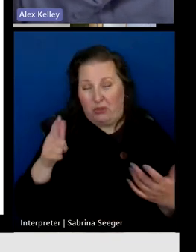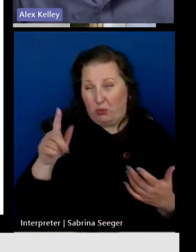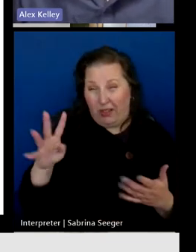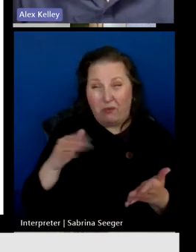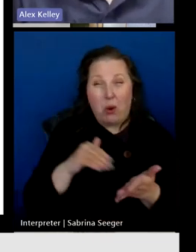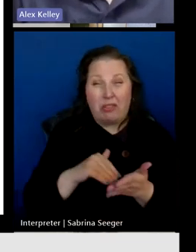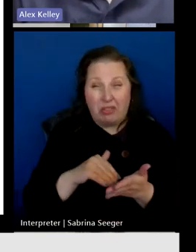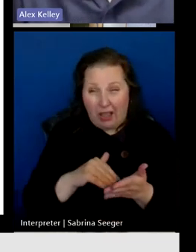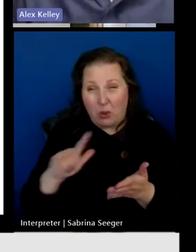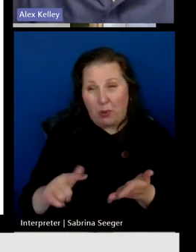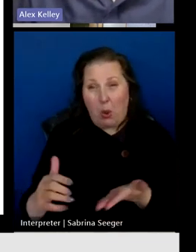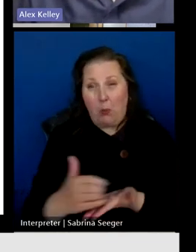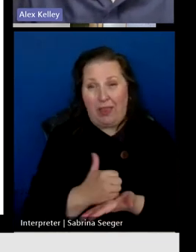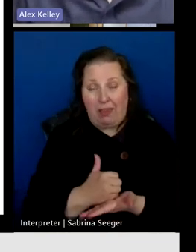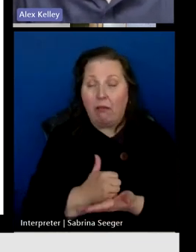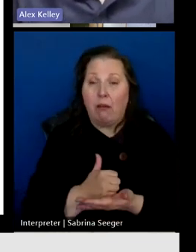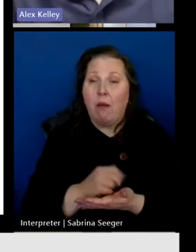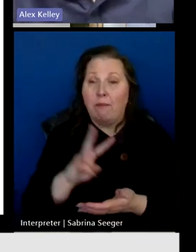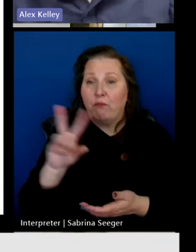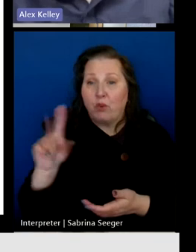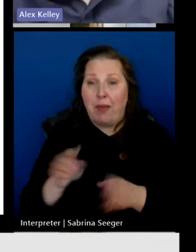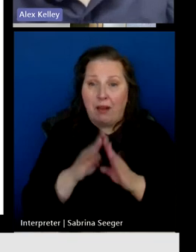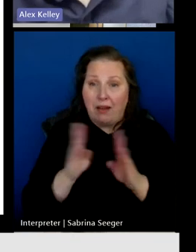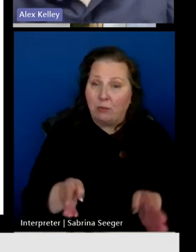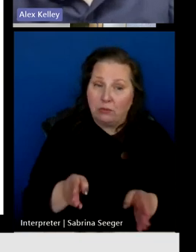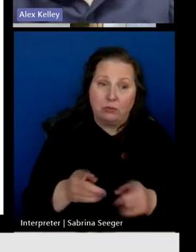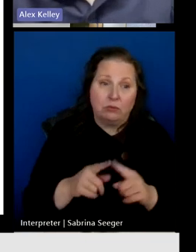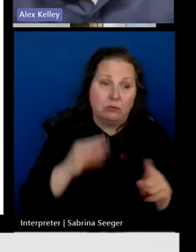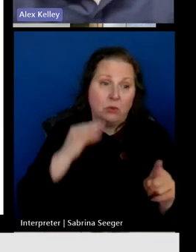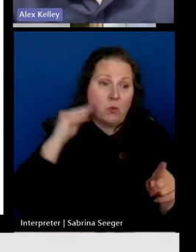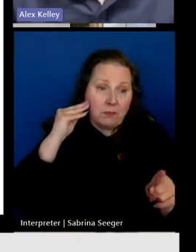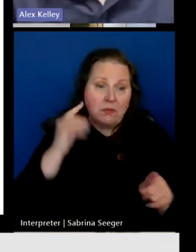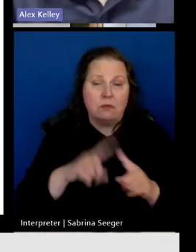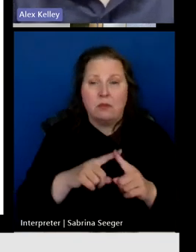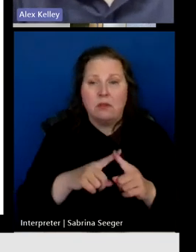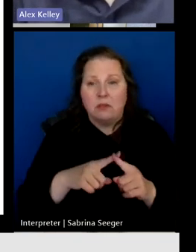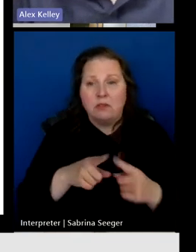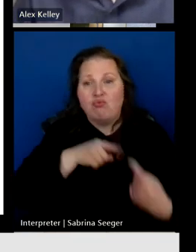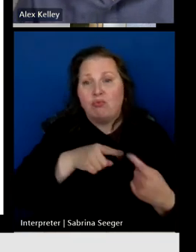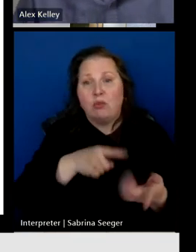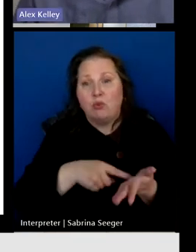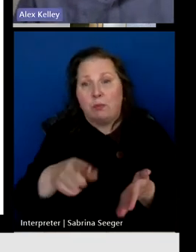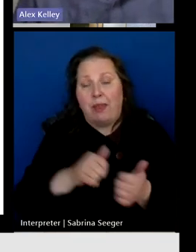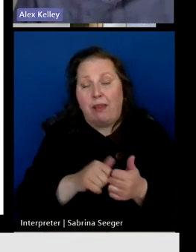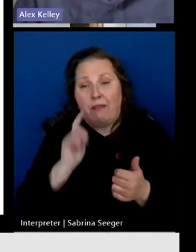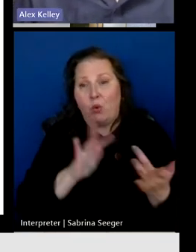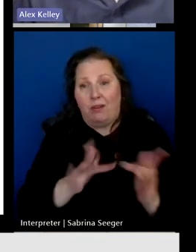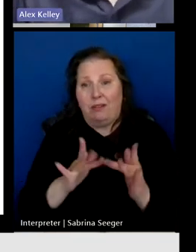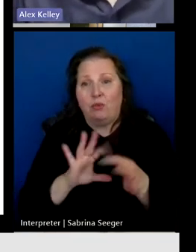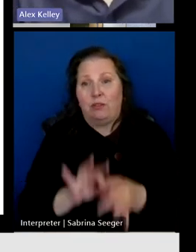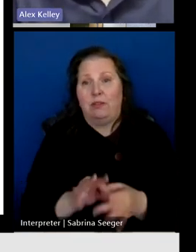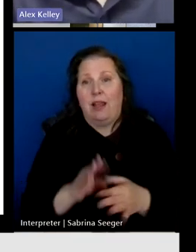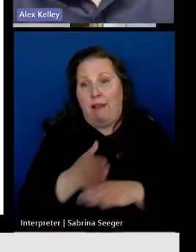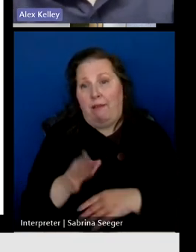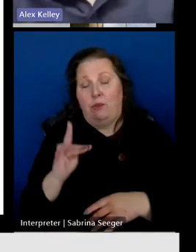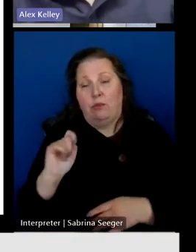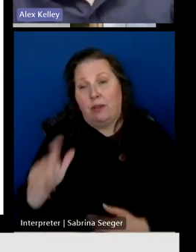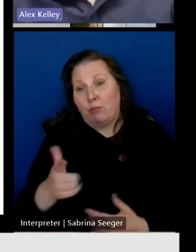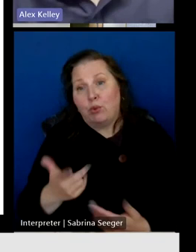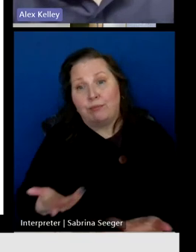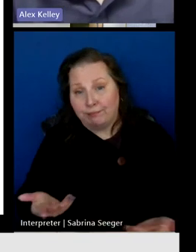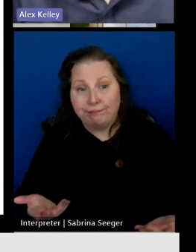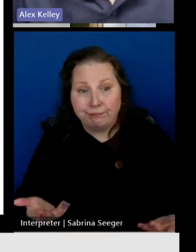low income Vermont households are going to have a harder time paying for their broadband after April. And just as an example